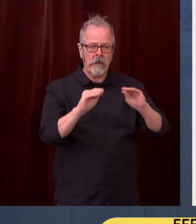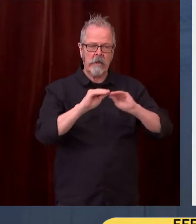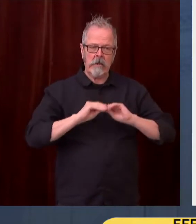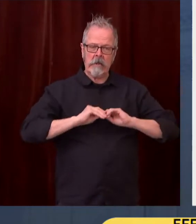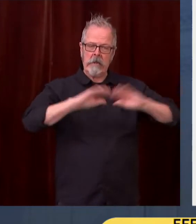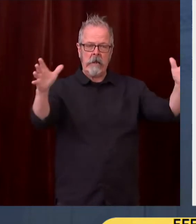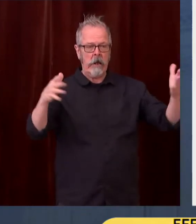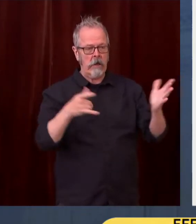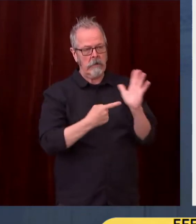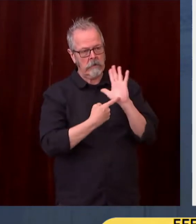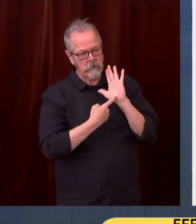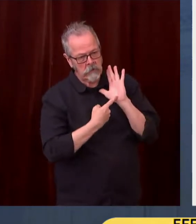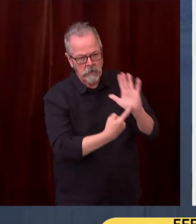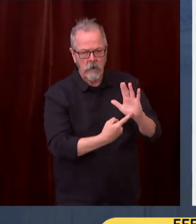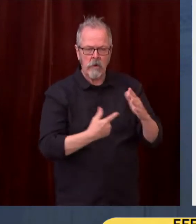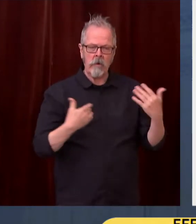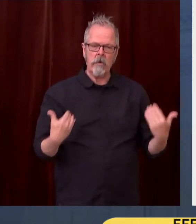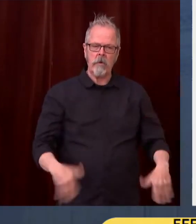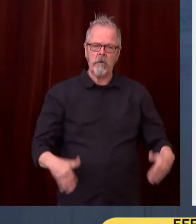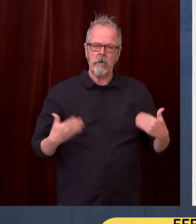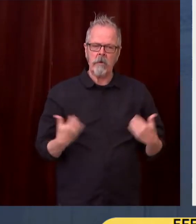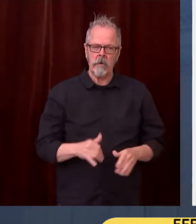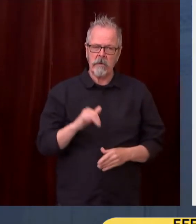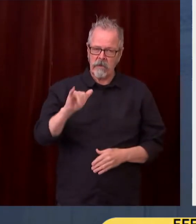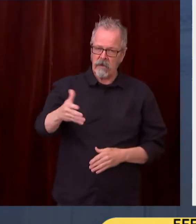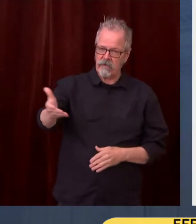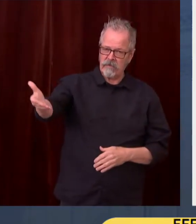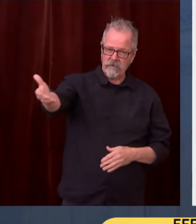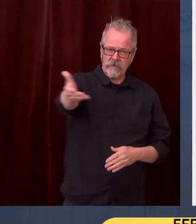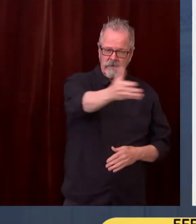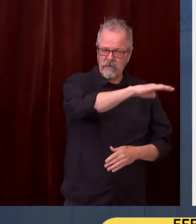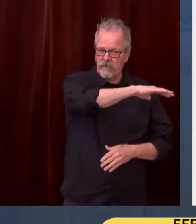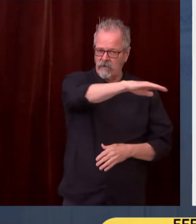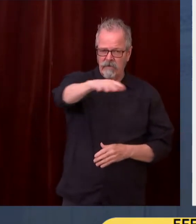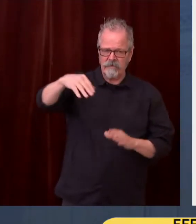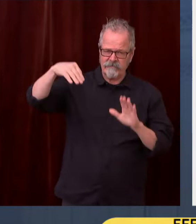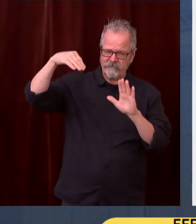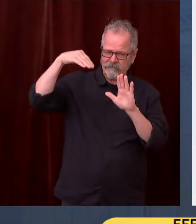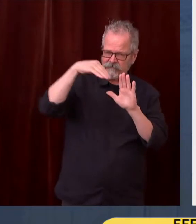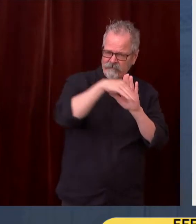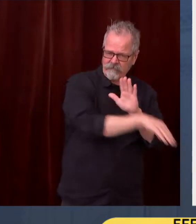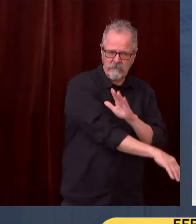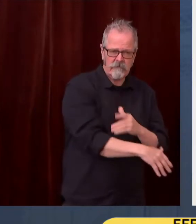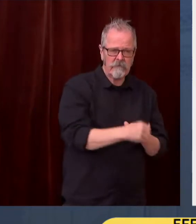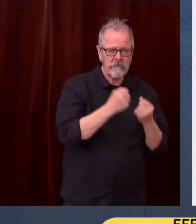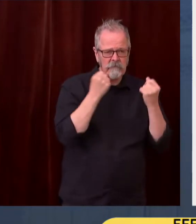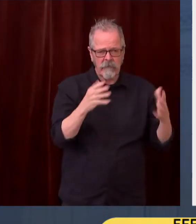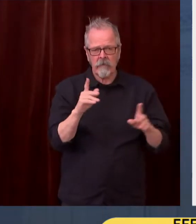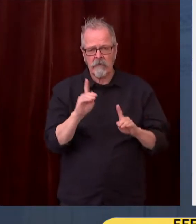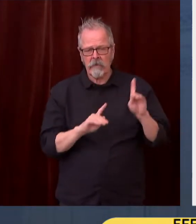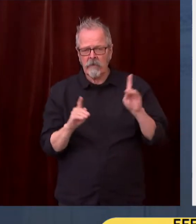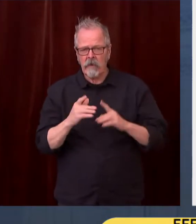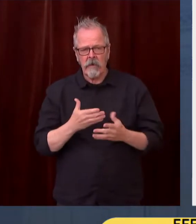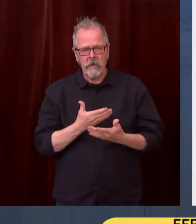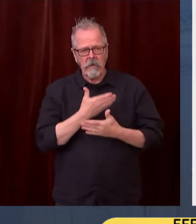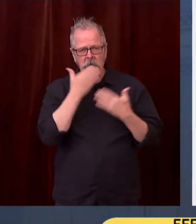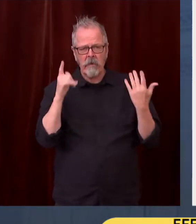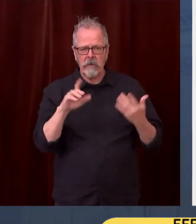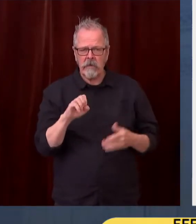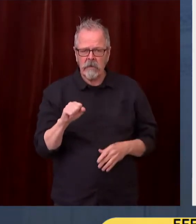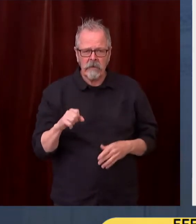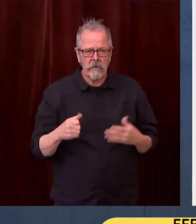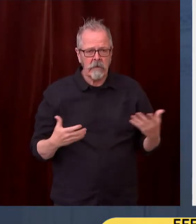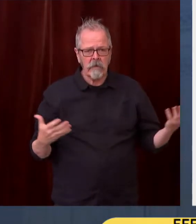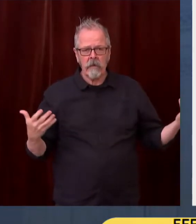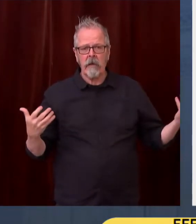number of Americans experiencing housing insecurity. The social and economic impacts of COVID-19 have exacerbated